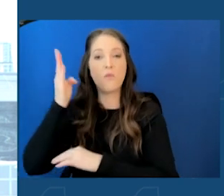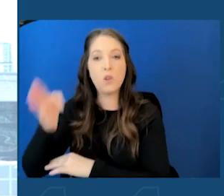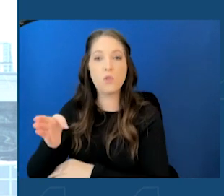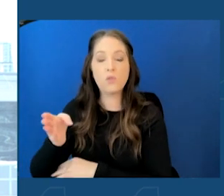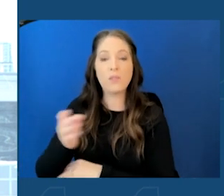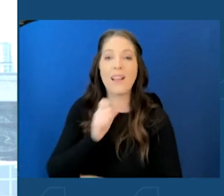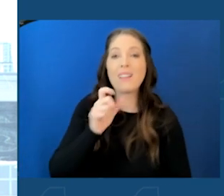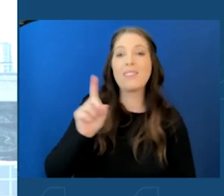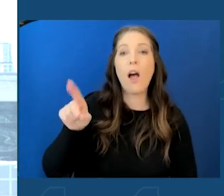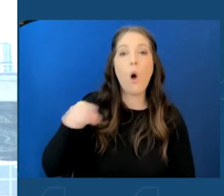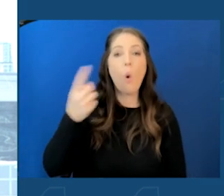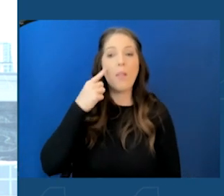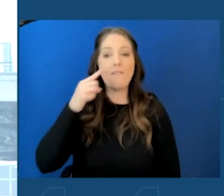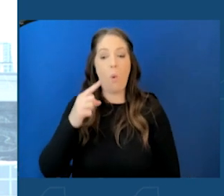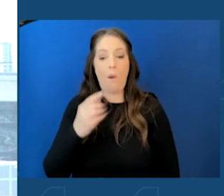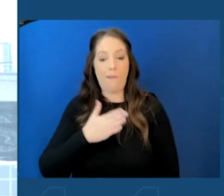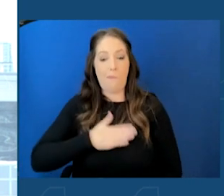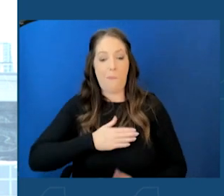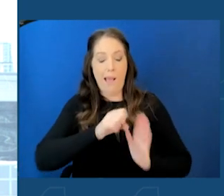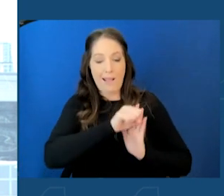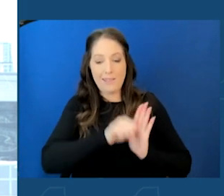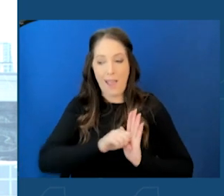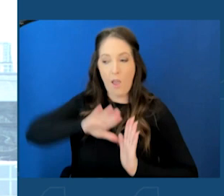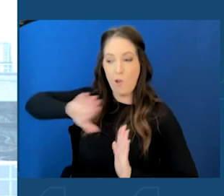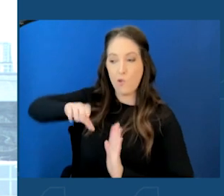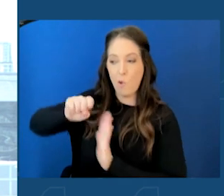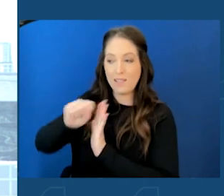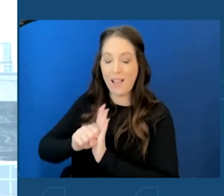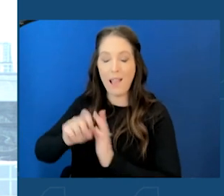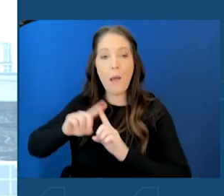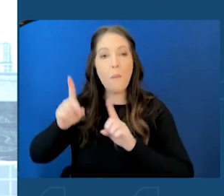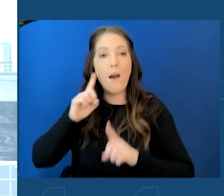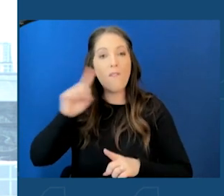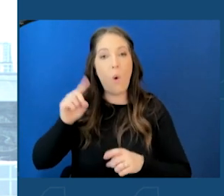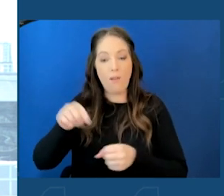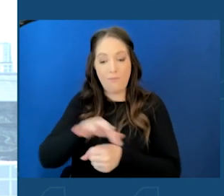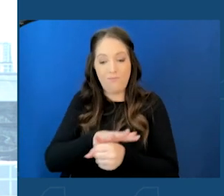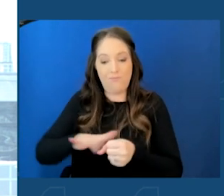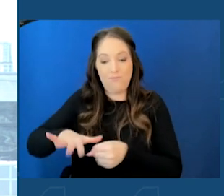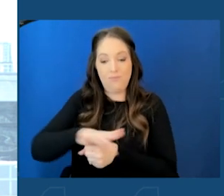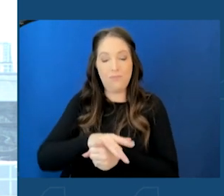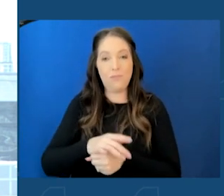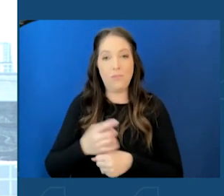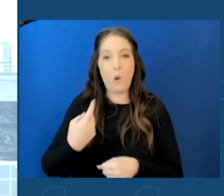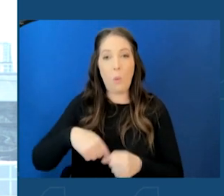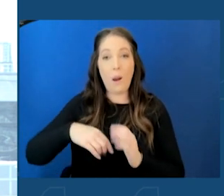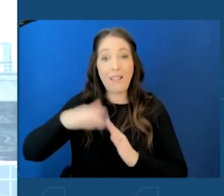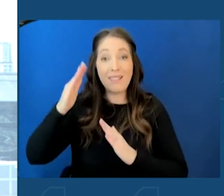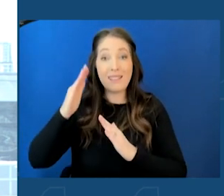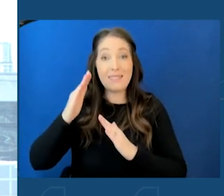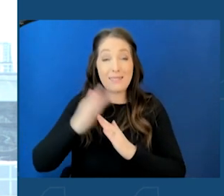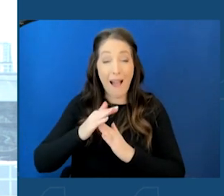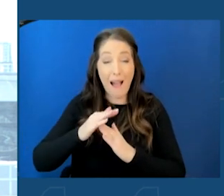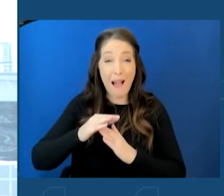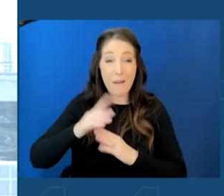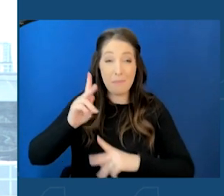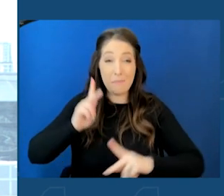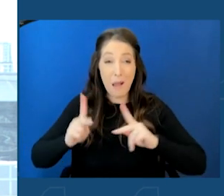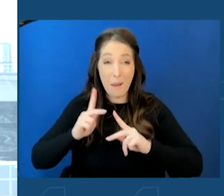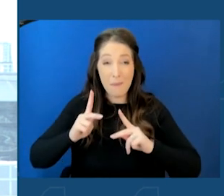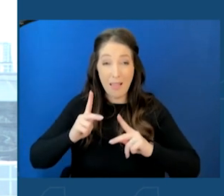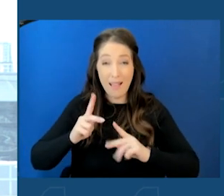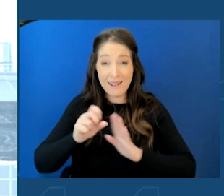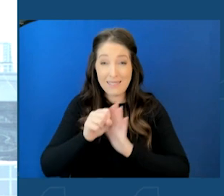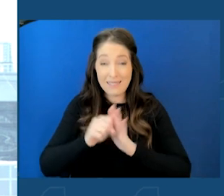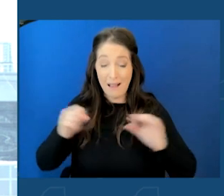our individual states, but for our region. We are the most densely populated state in America. When you staple New York